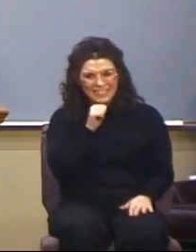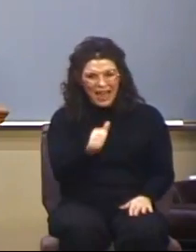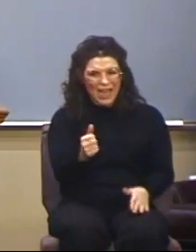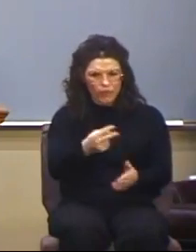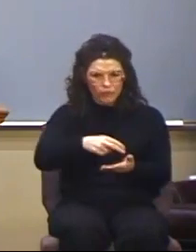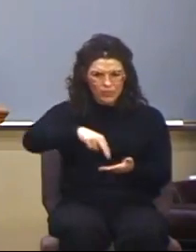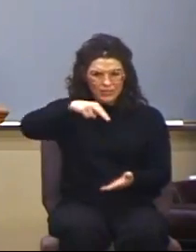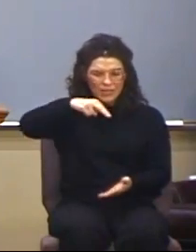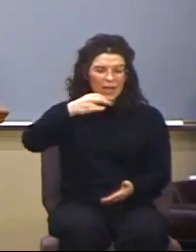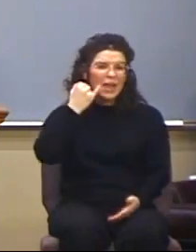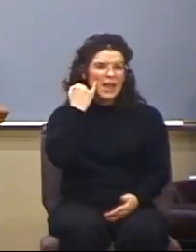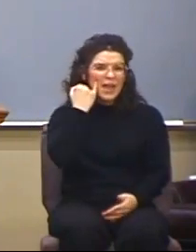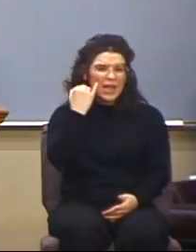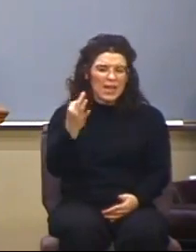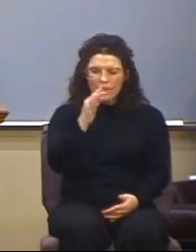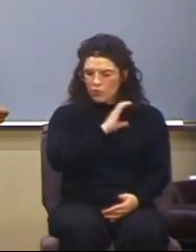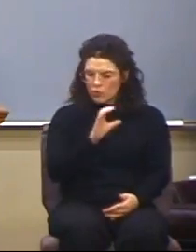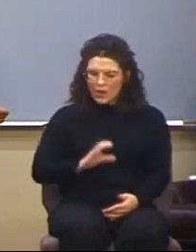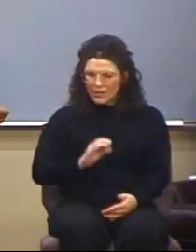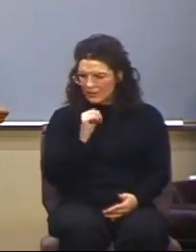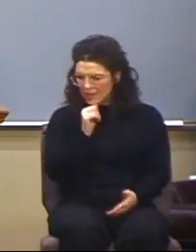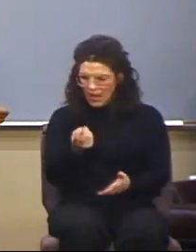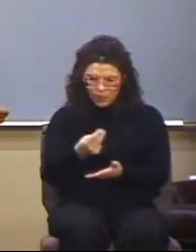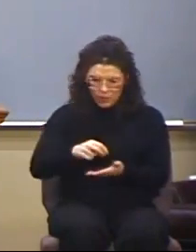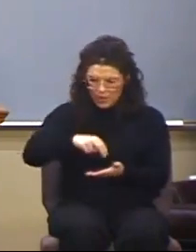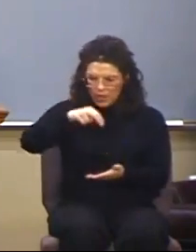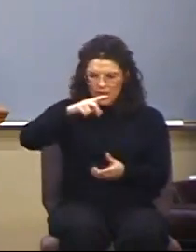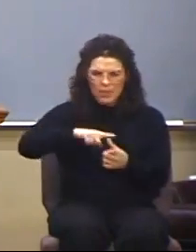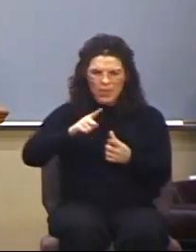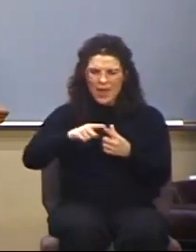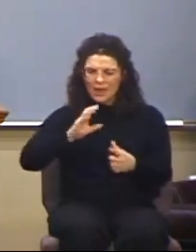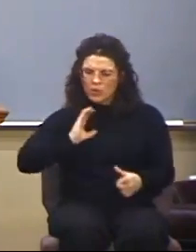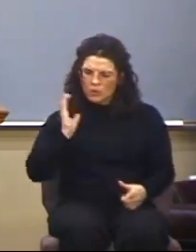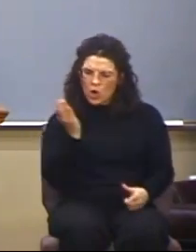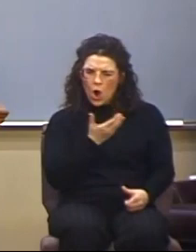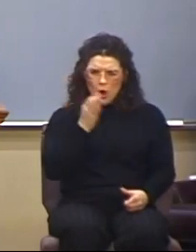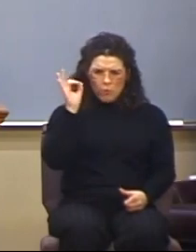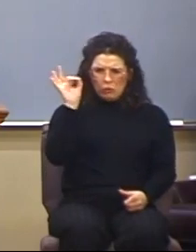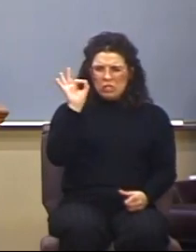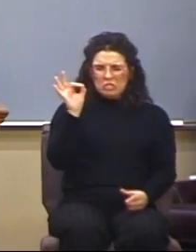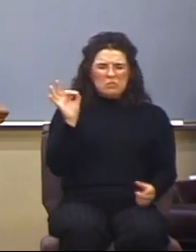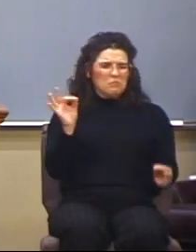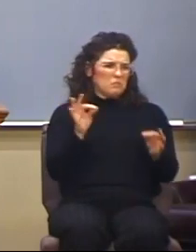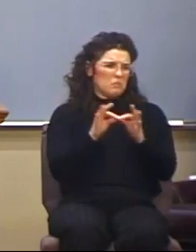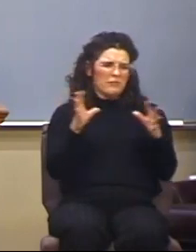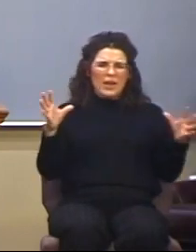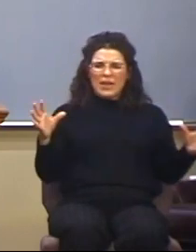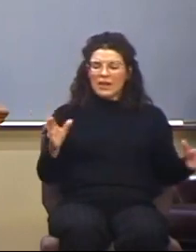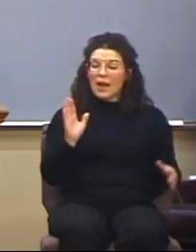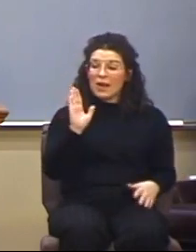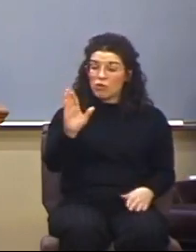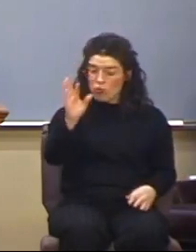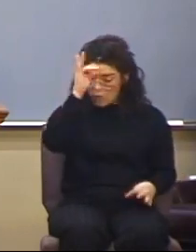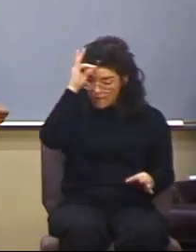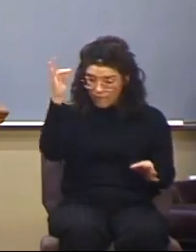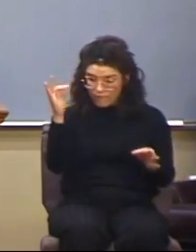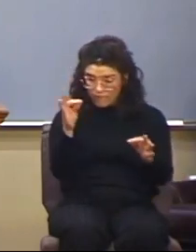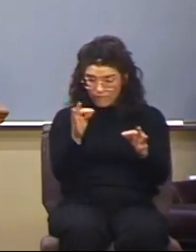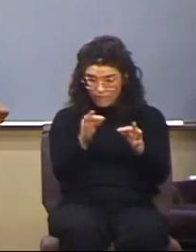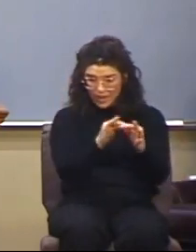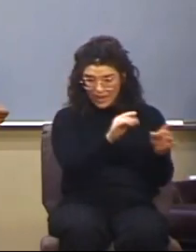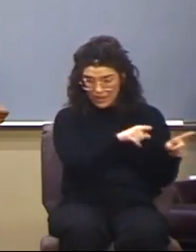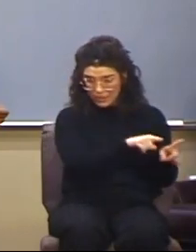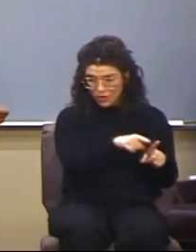And if Christ be not risen, then is our preaching vain and your faith is